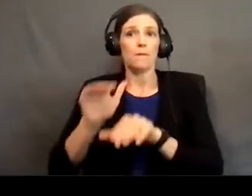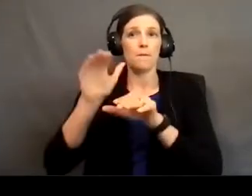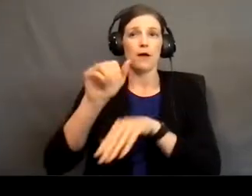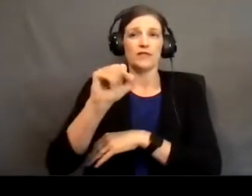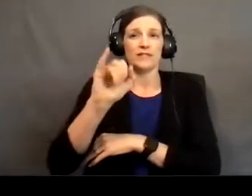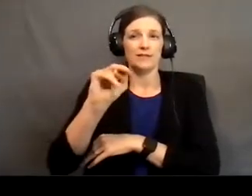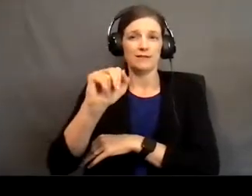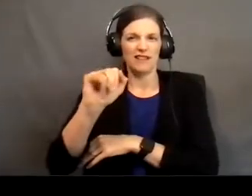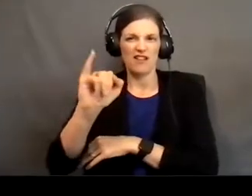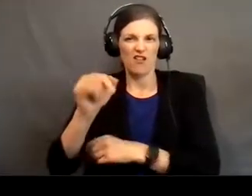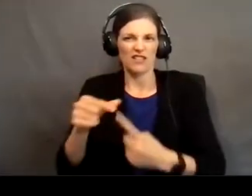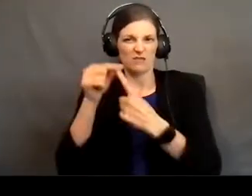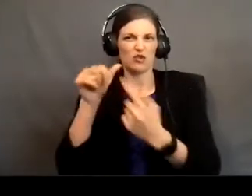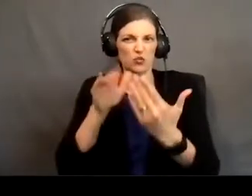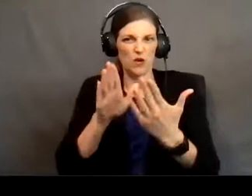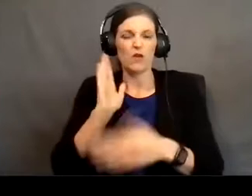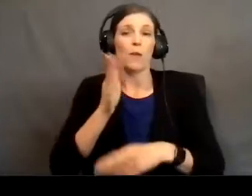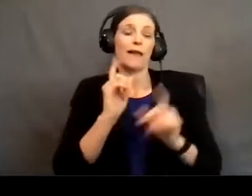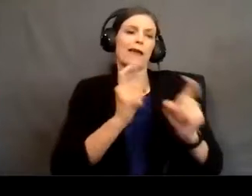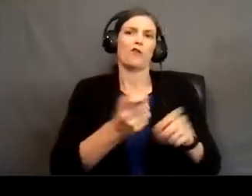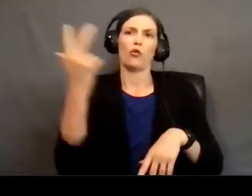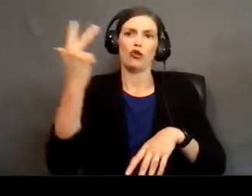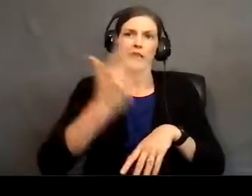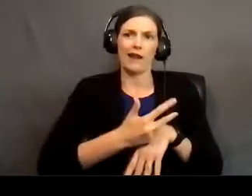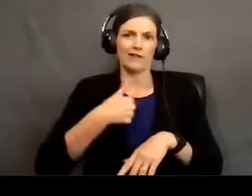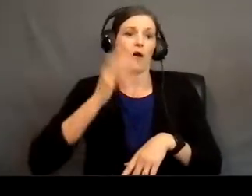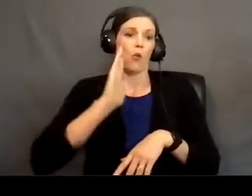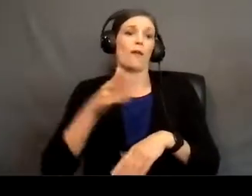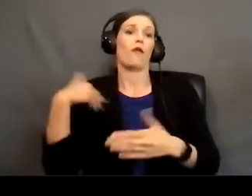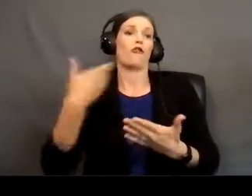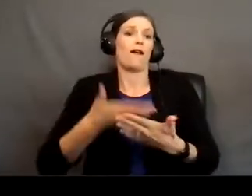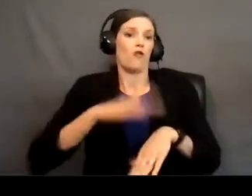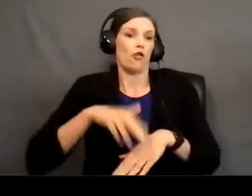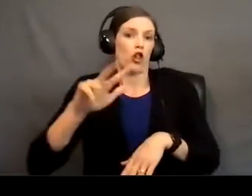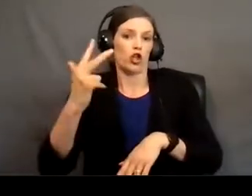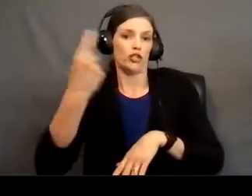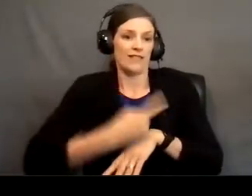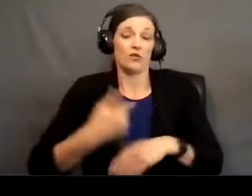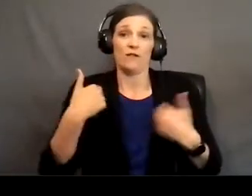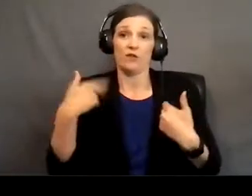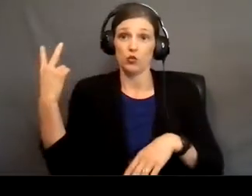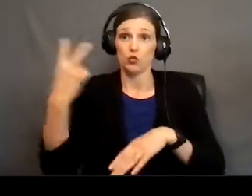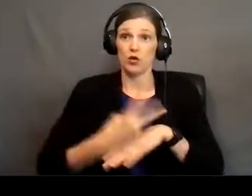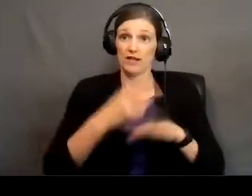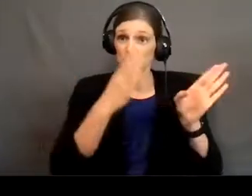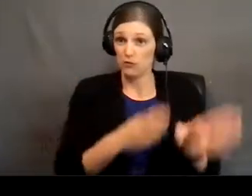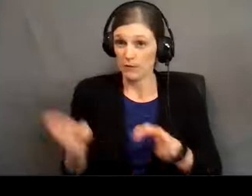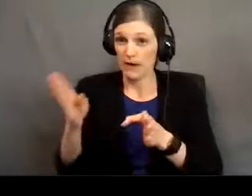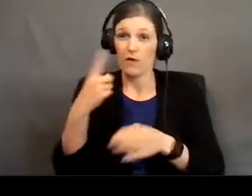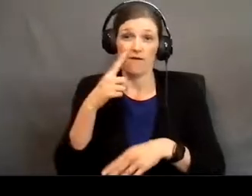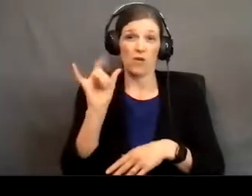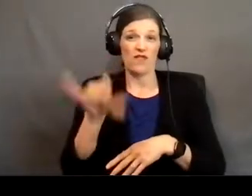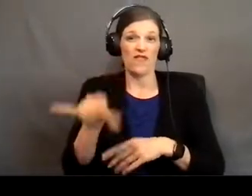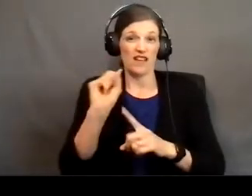very special way. And he says, I'm going to give you three days. I'll be there on the third day, so you have two days to prepare for